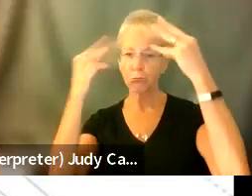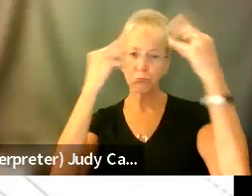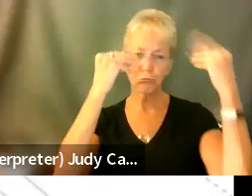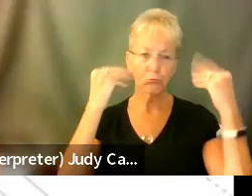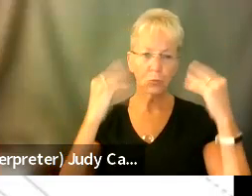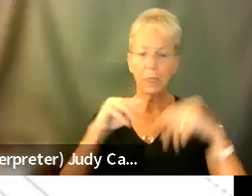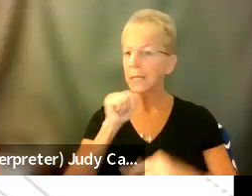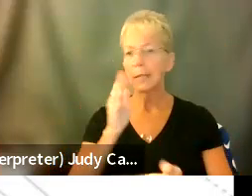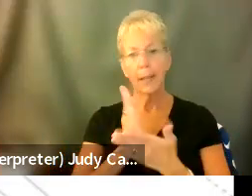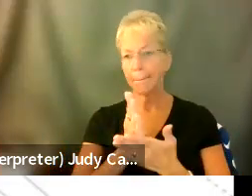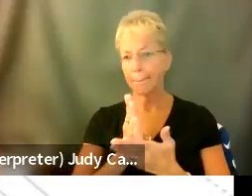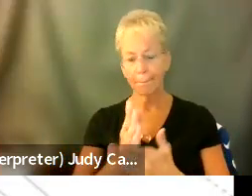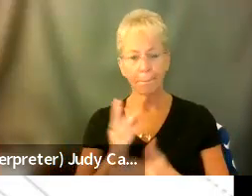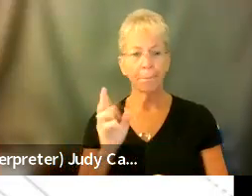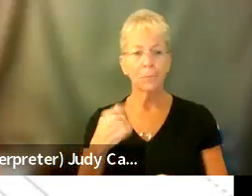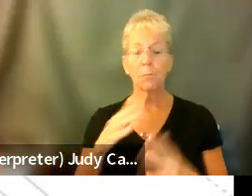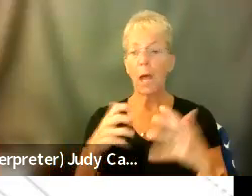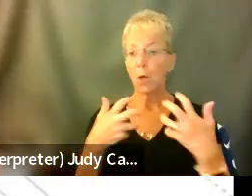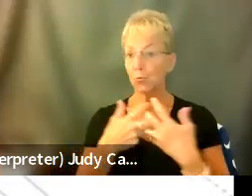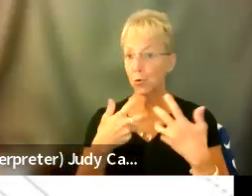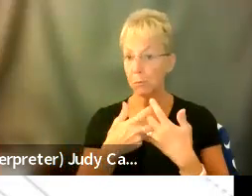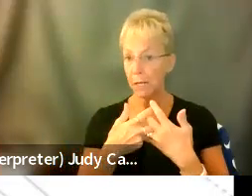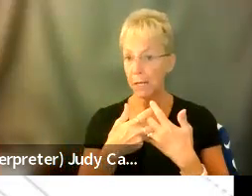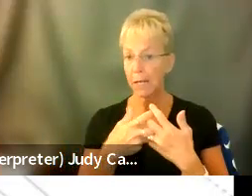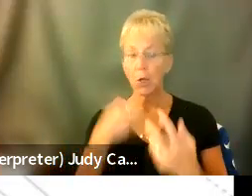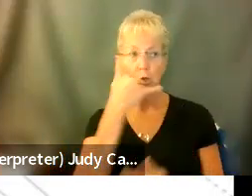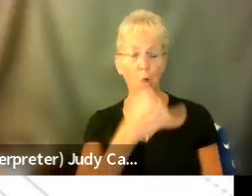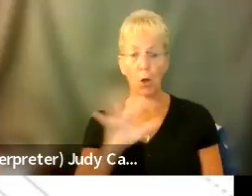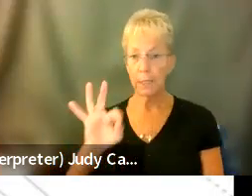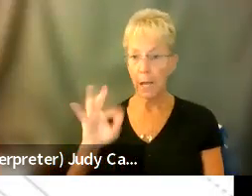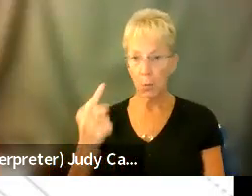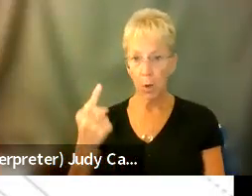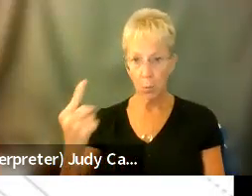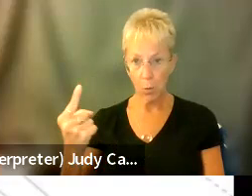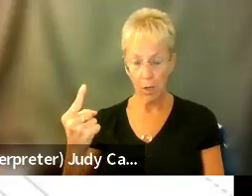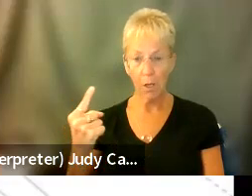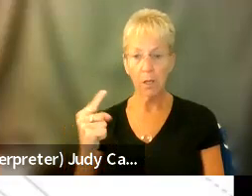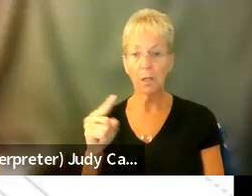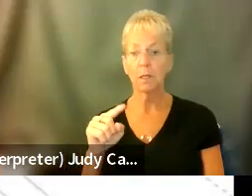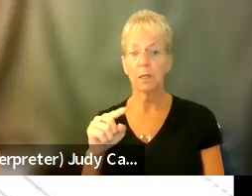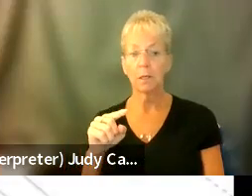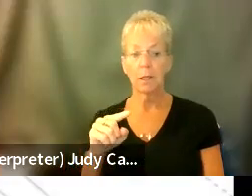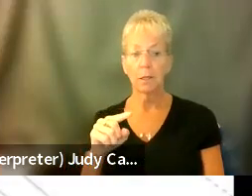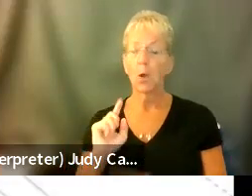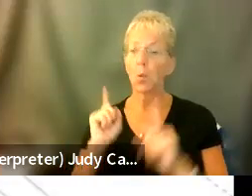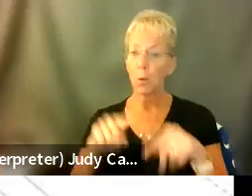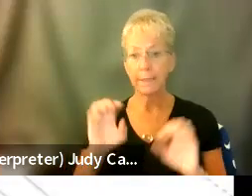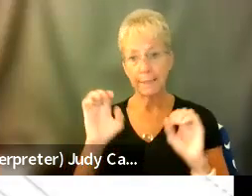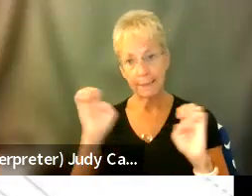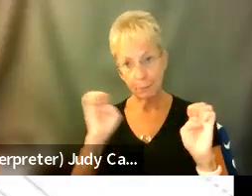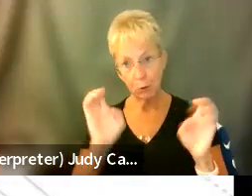wouldn't stop. So my roommate, um, we called 911, um, went to the ER.